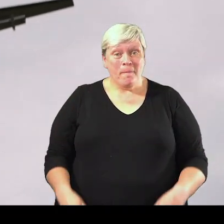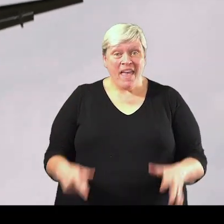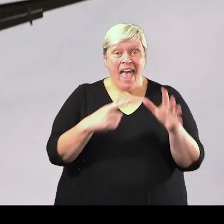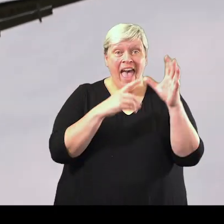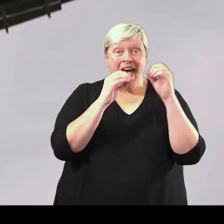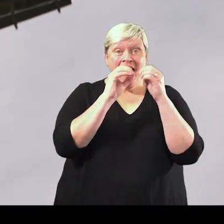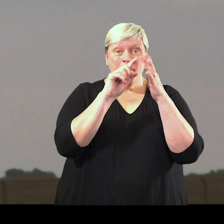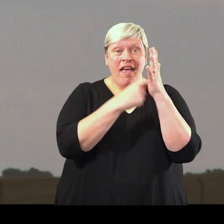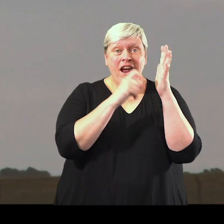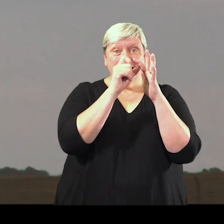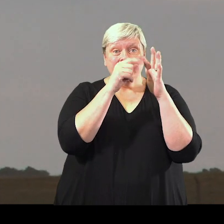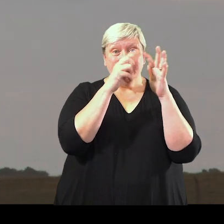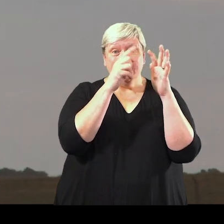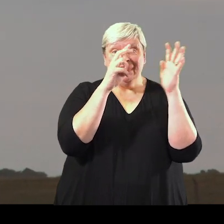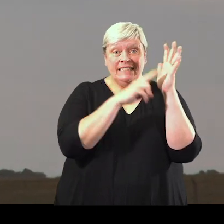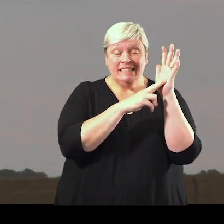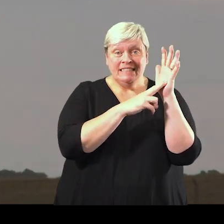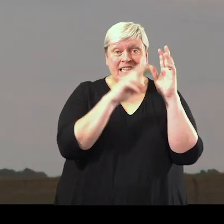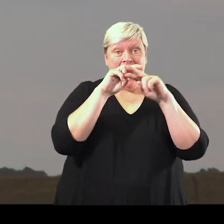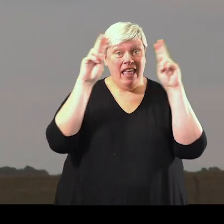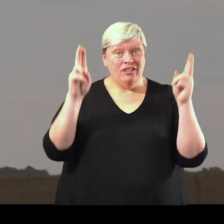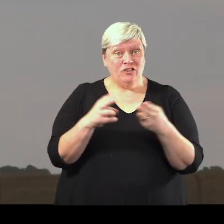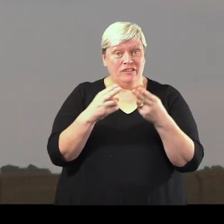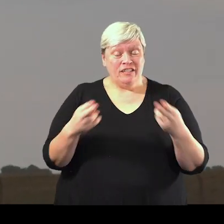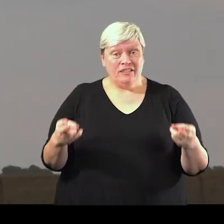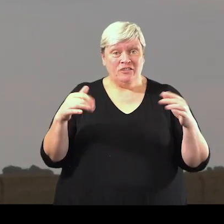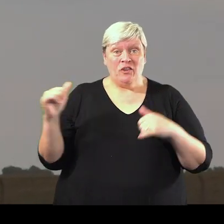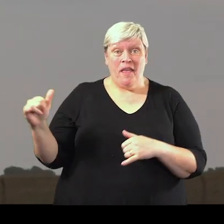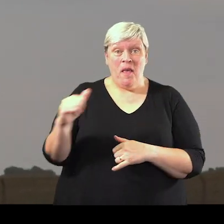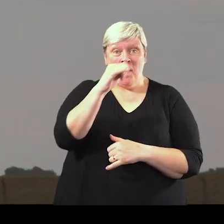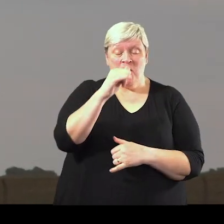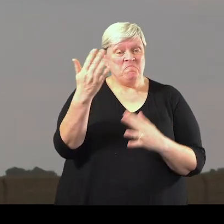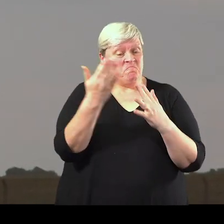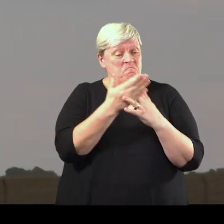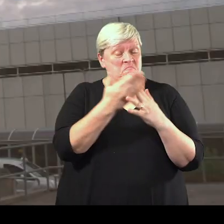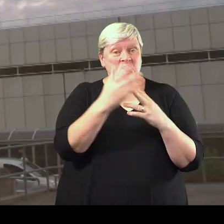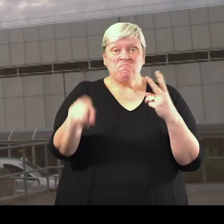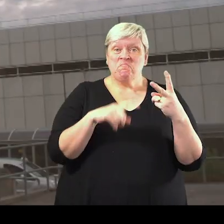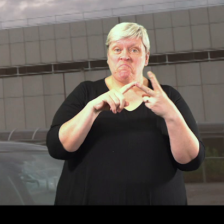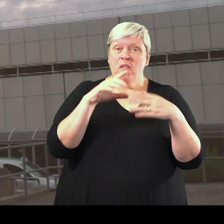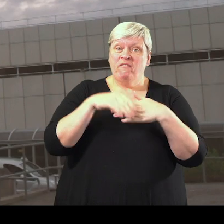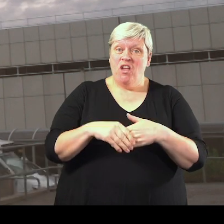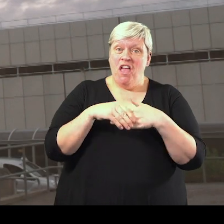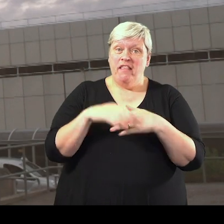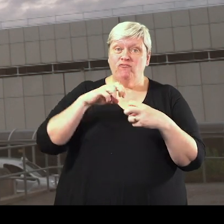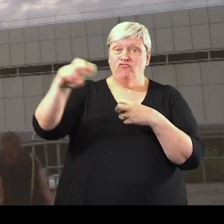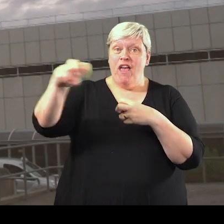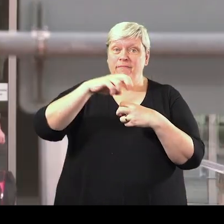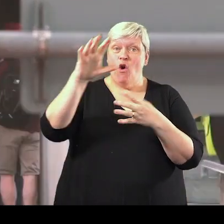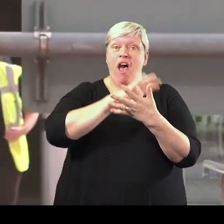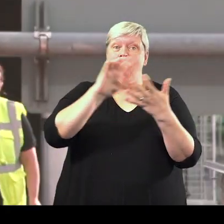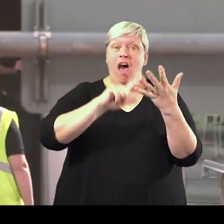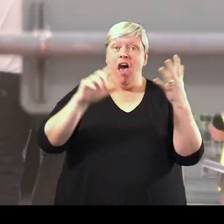Welcome to Aberdeen International Airport, your accessible and friendly transport hub in the north